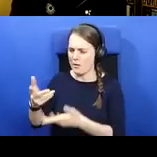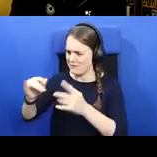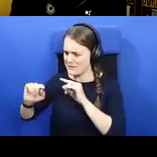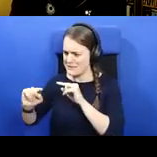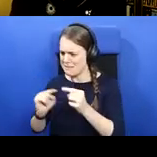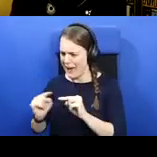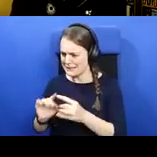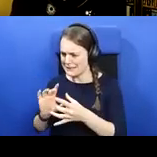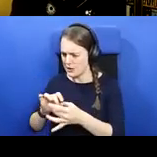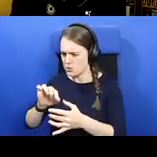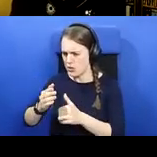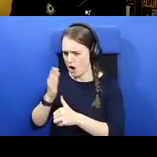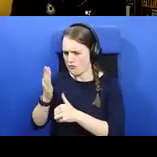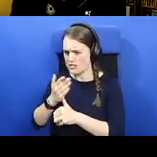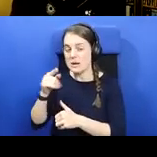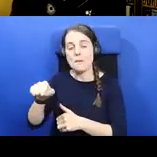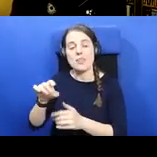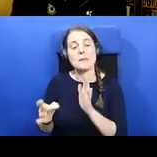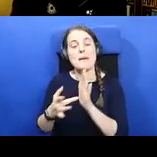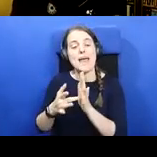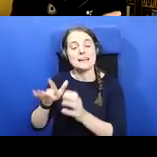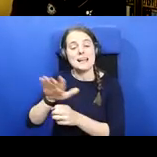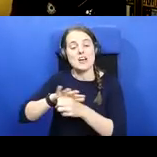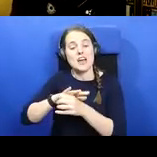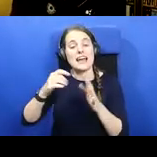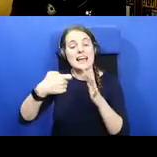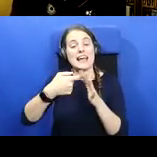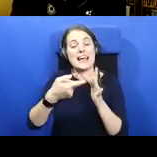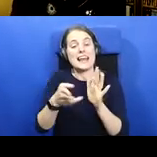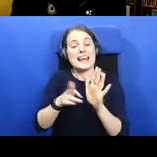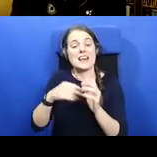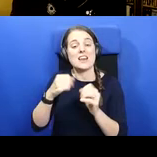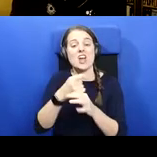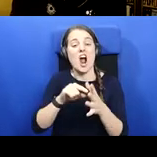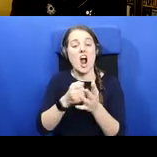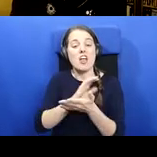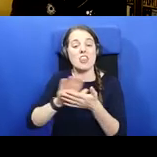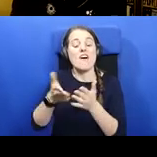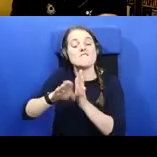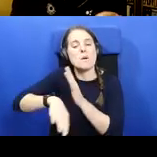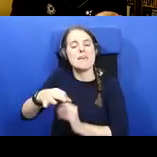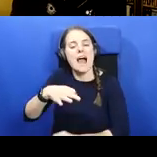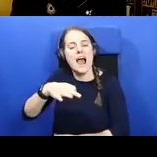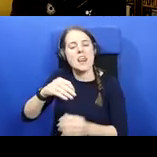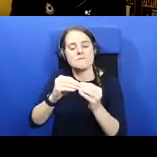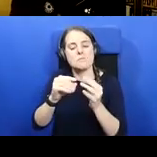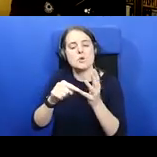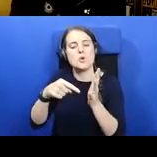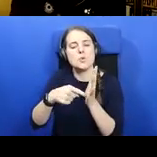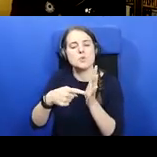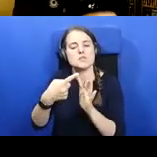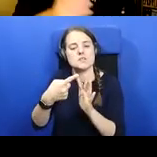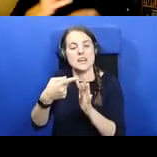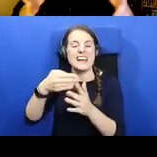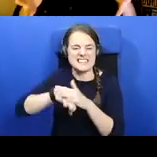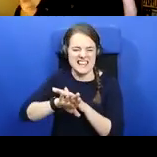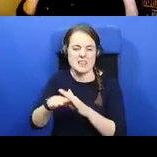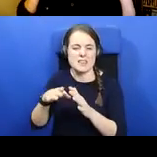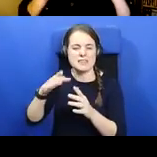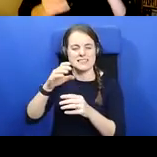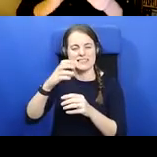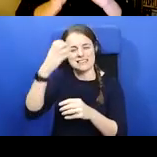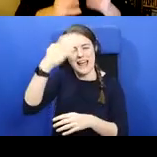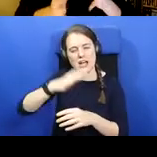main site, Cian Garrod or Kingard, it's located on the Isle of Bute, and it's in the Kingdom of Dahlria. Now,